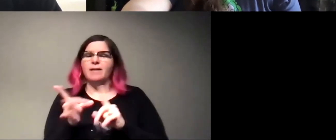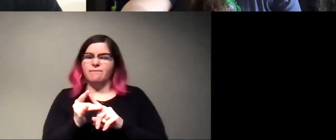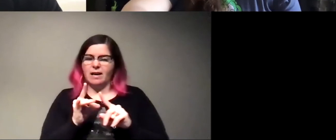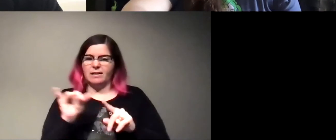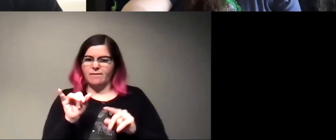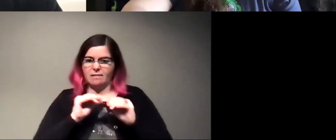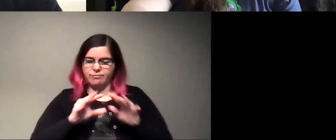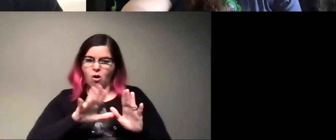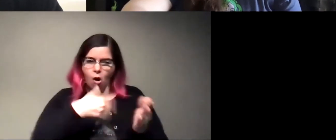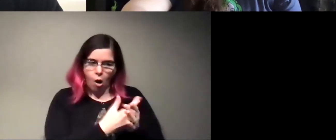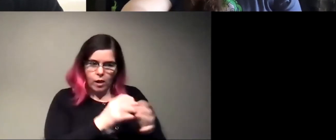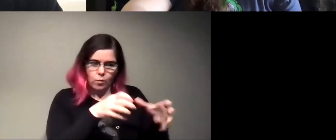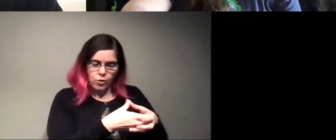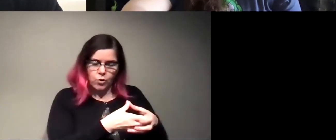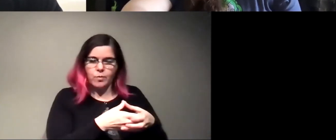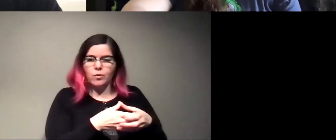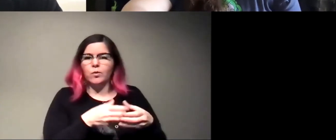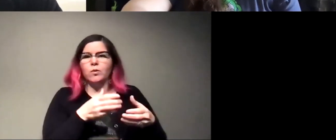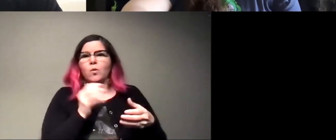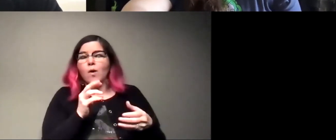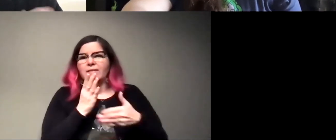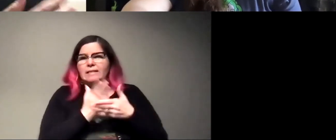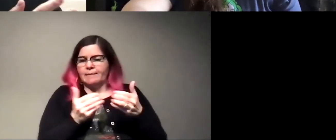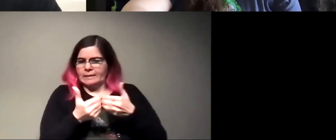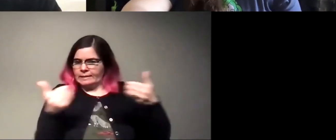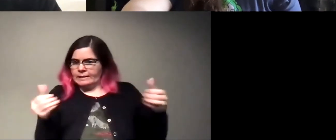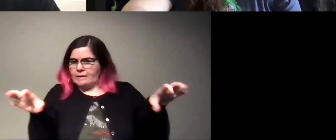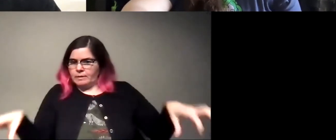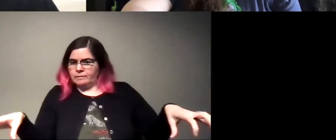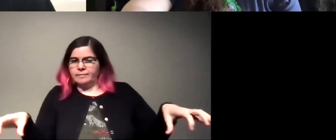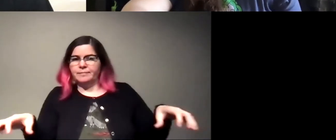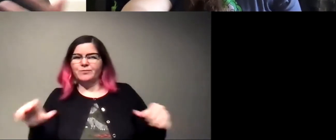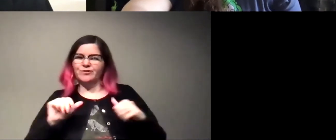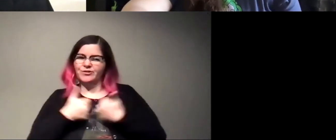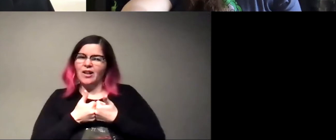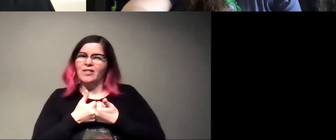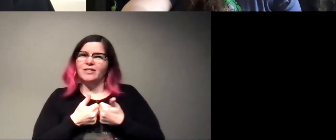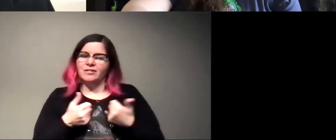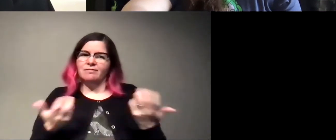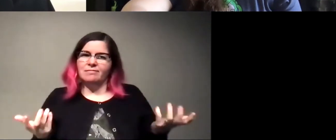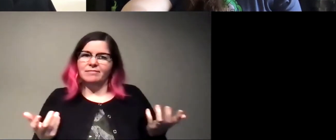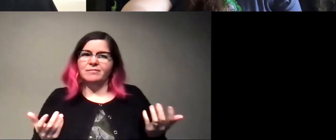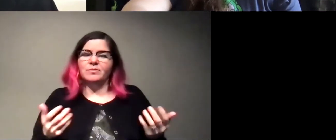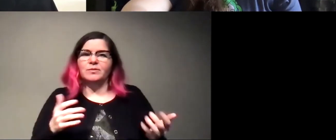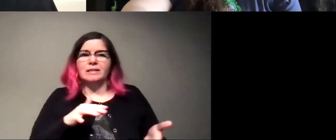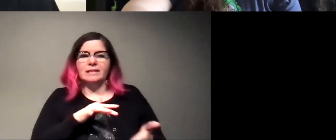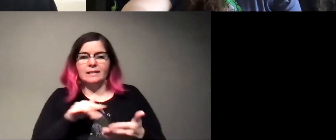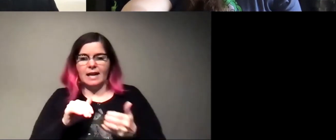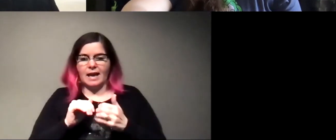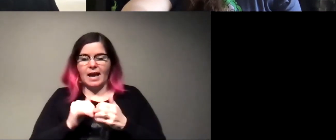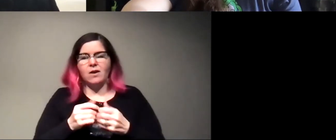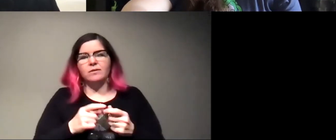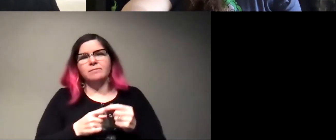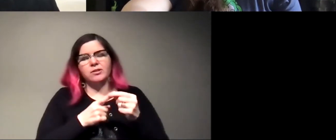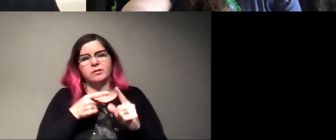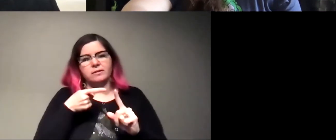or you have to keep some ants separate from the rest of the ants. So it's a challenge when we're trying to study how these, especially when